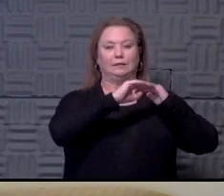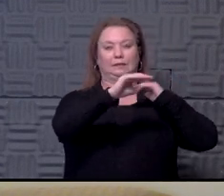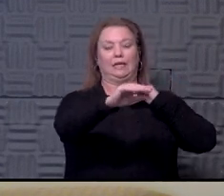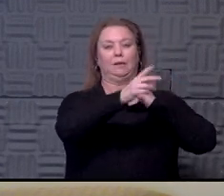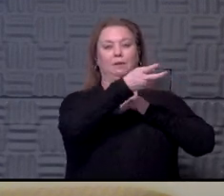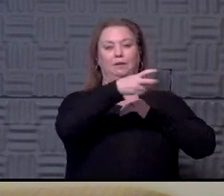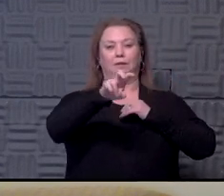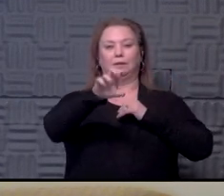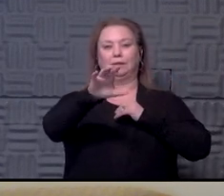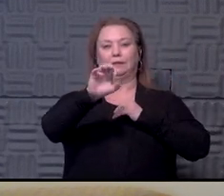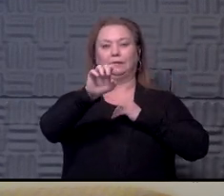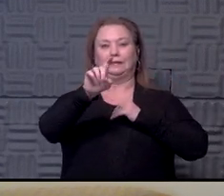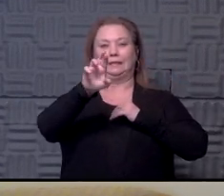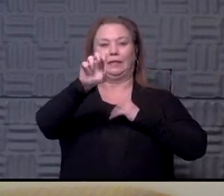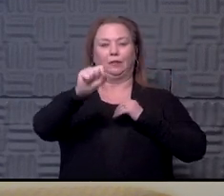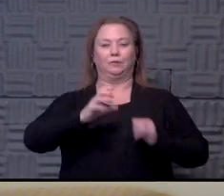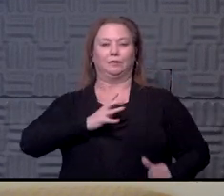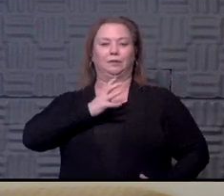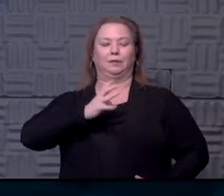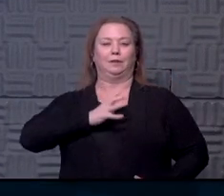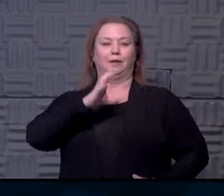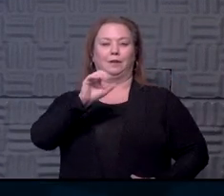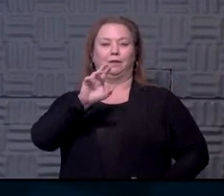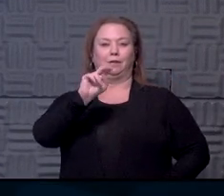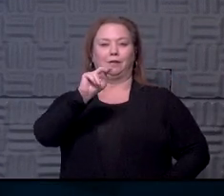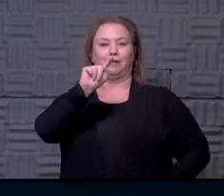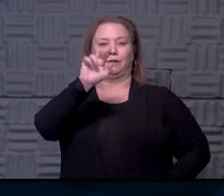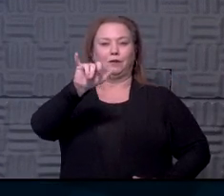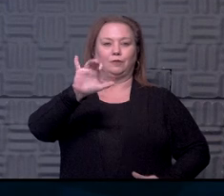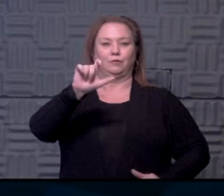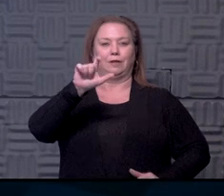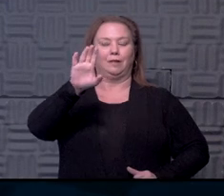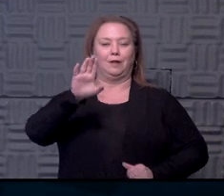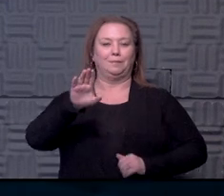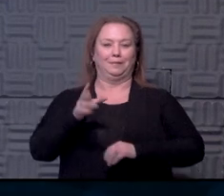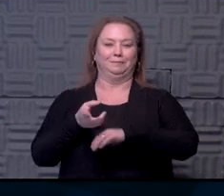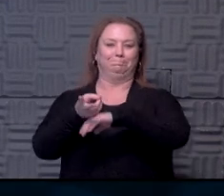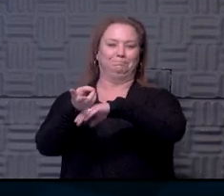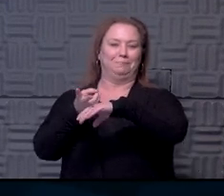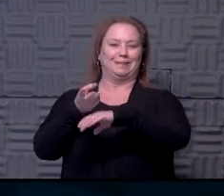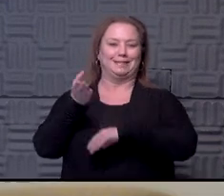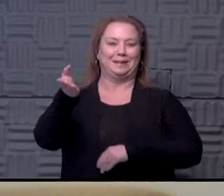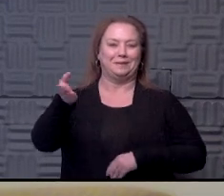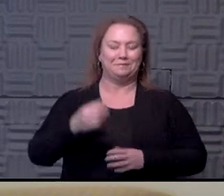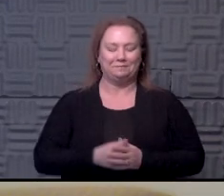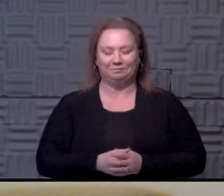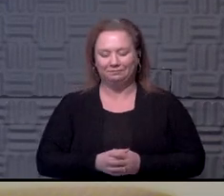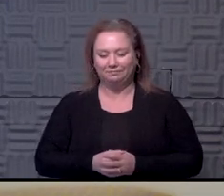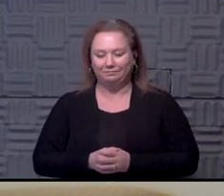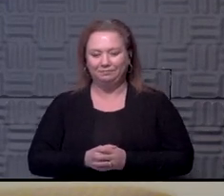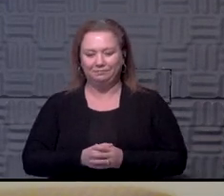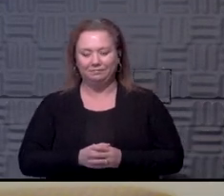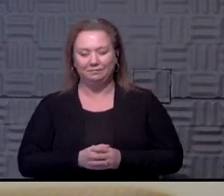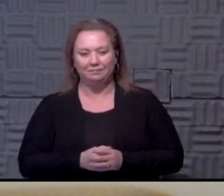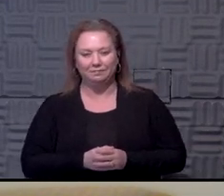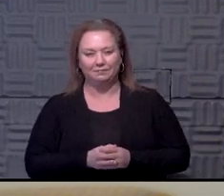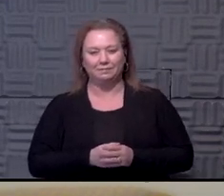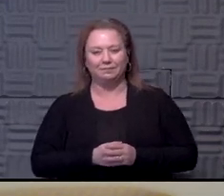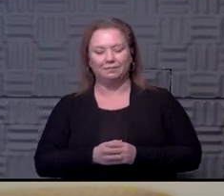call Cedars-Sinai the country club. So he can go over to the country club and convalesce. but anyway, no,